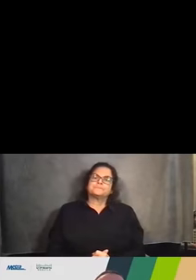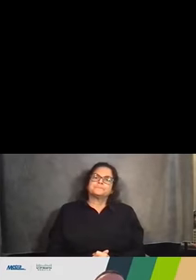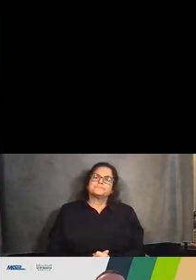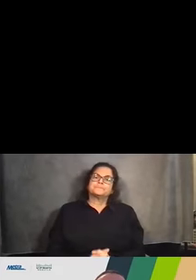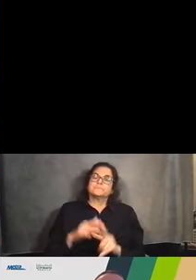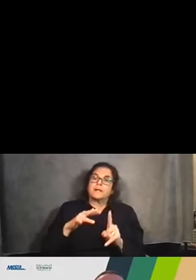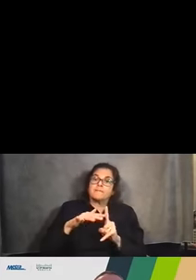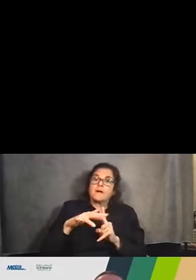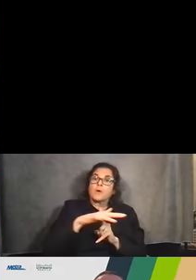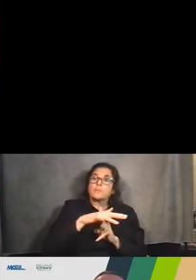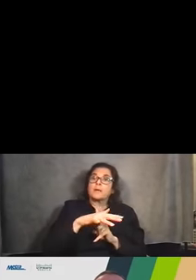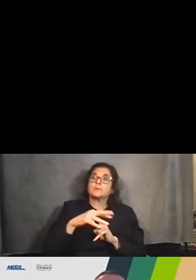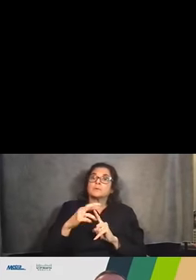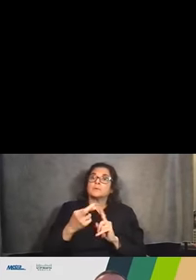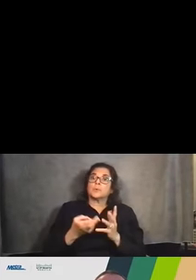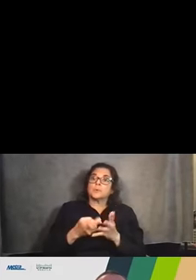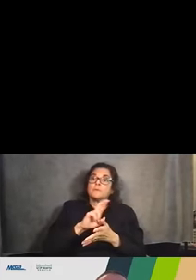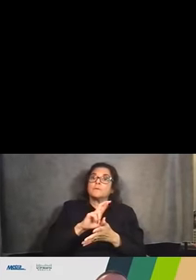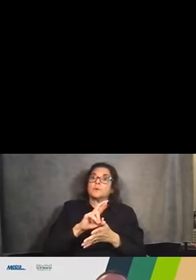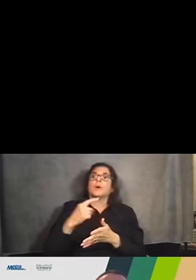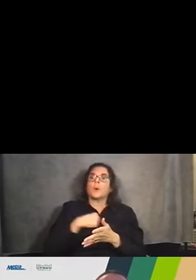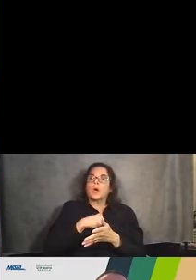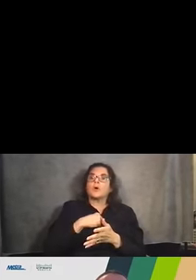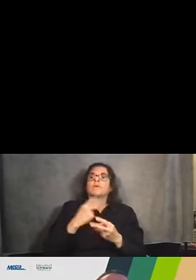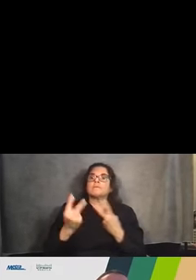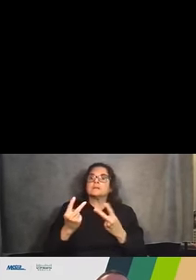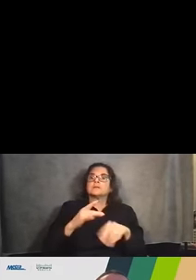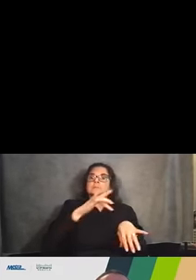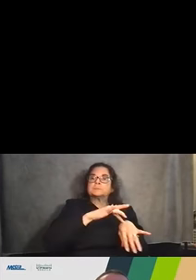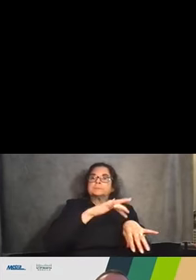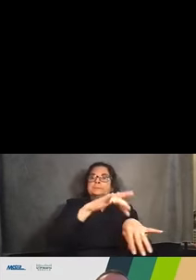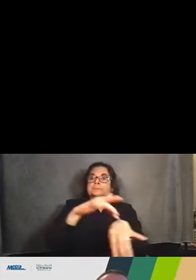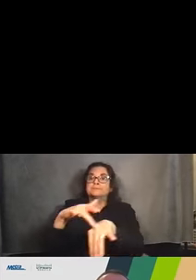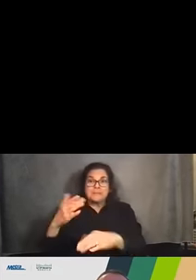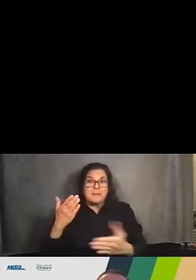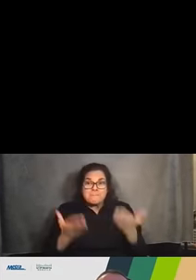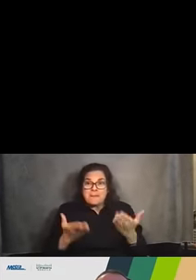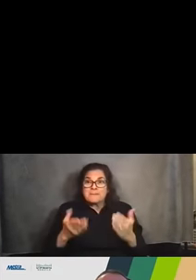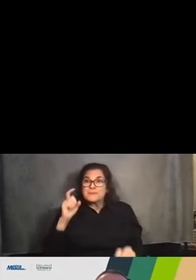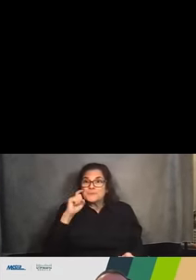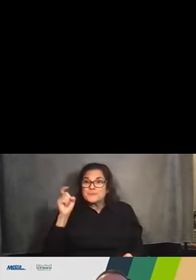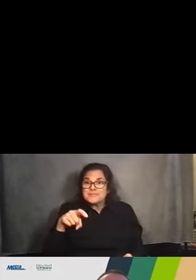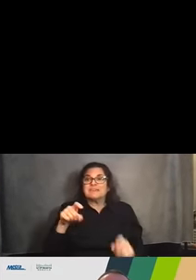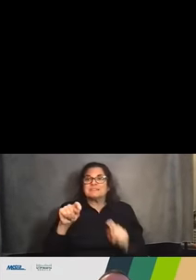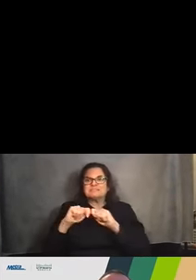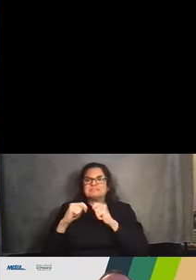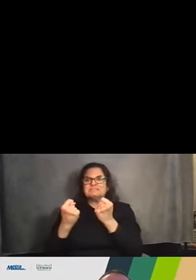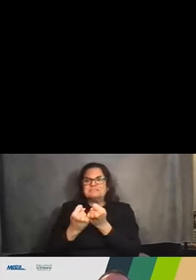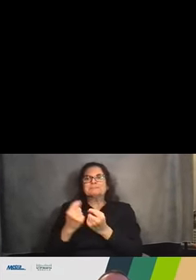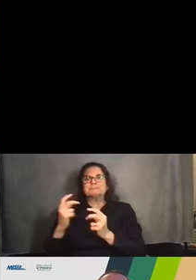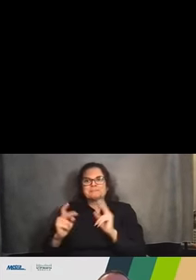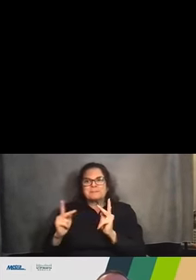we are conducting some field visits. So you may see or may have seen some team members in and around the corridor to